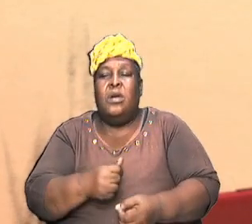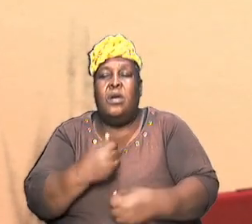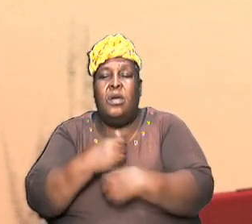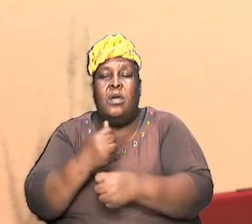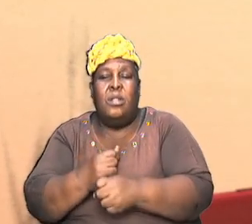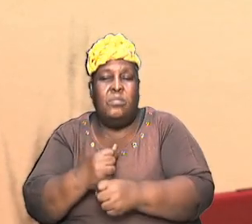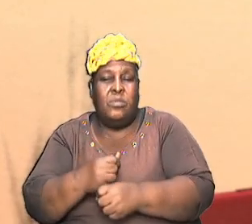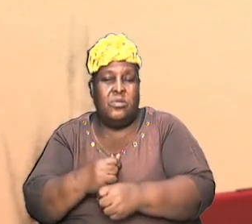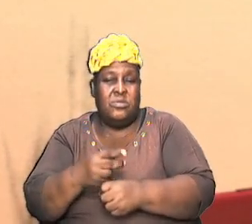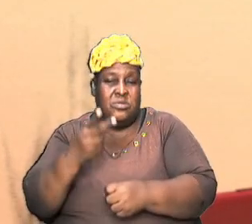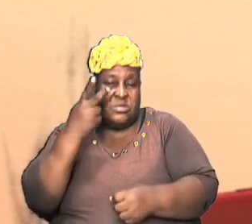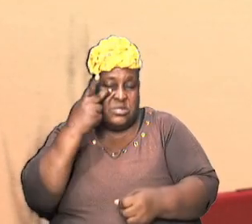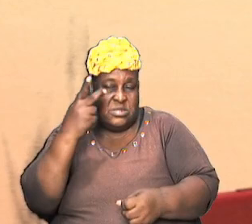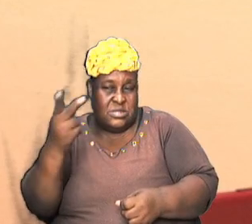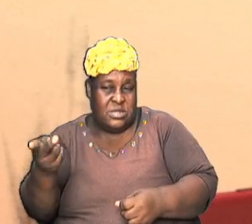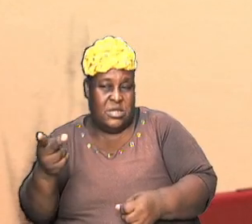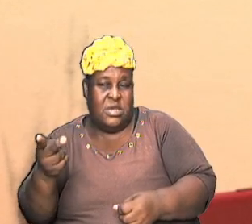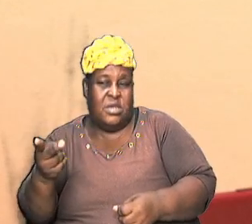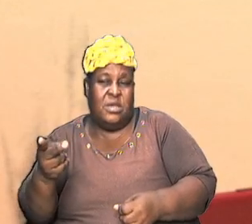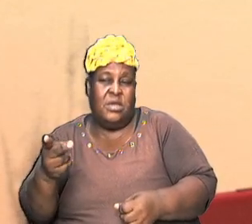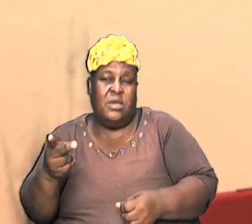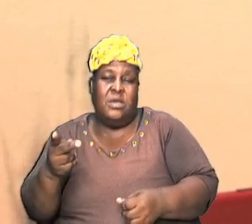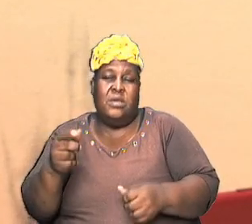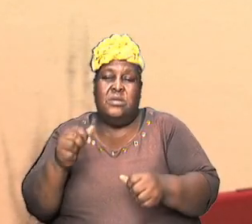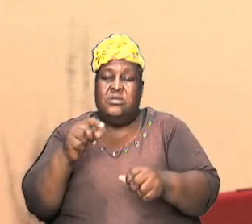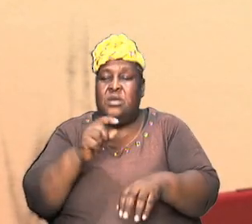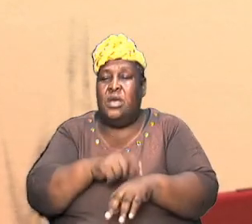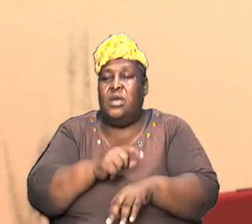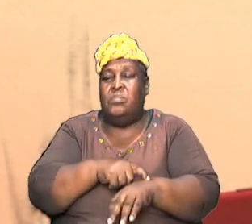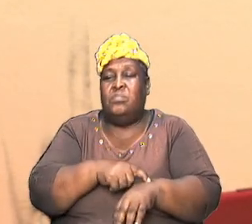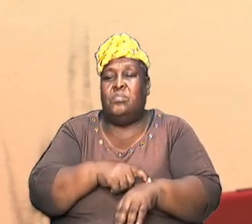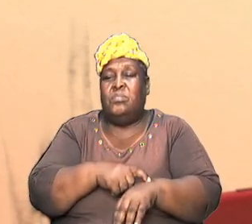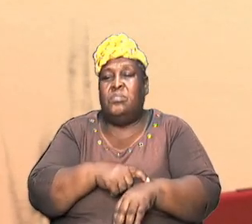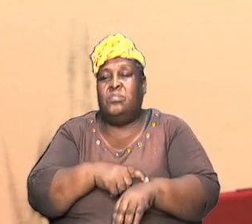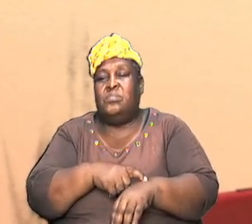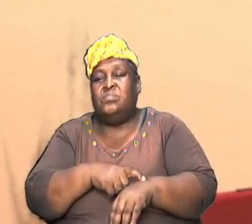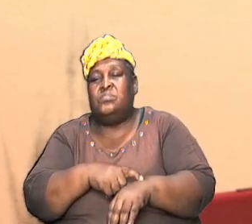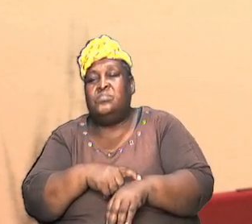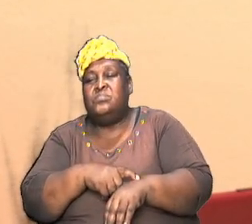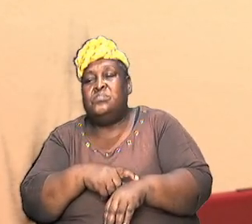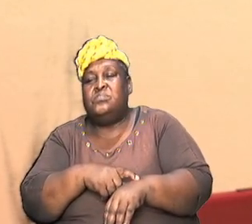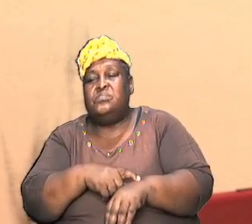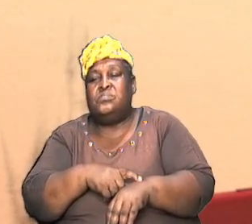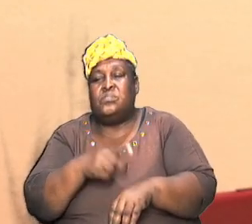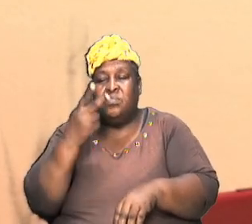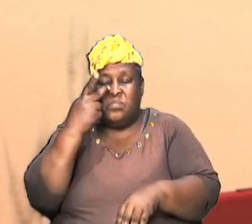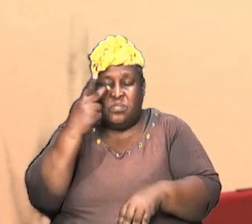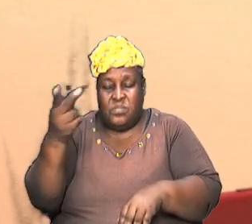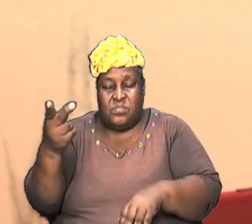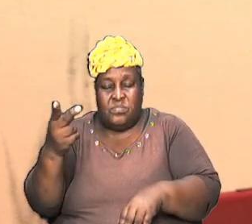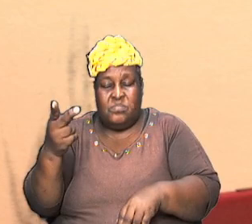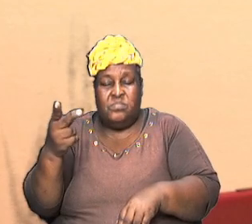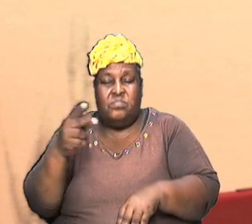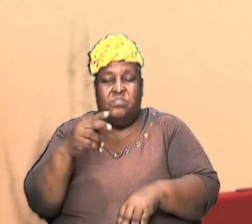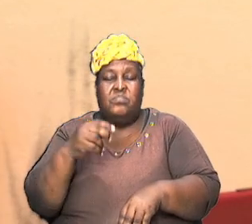we spent time sorry we spent time and we looked at